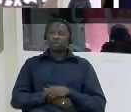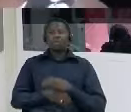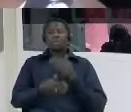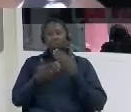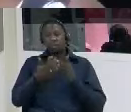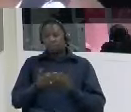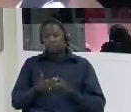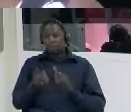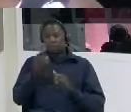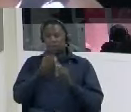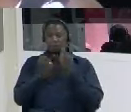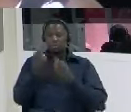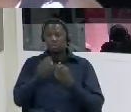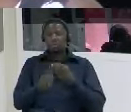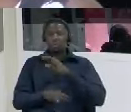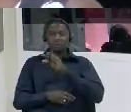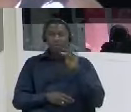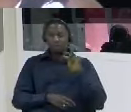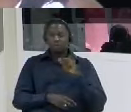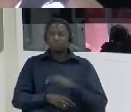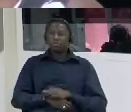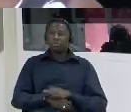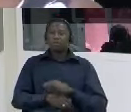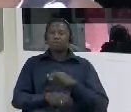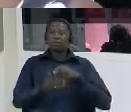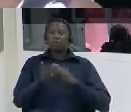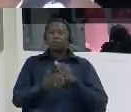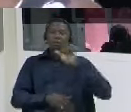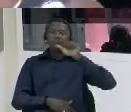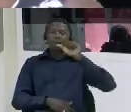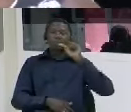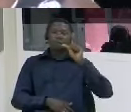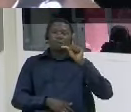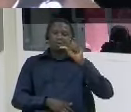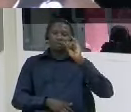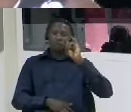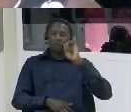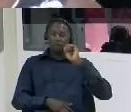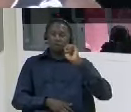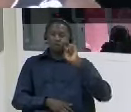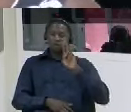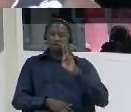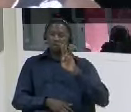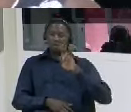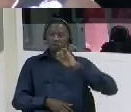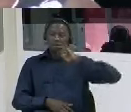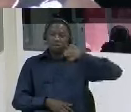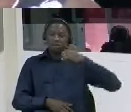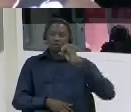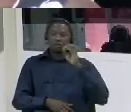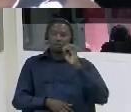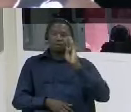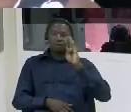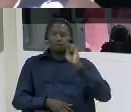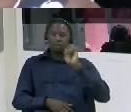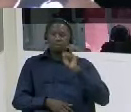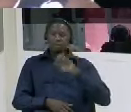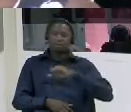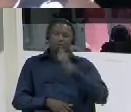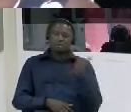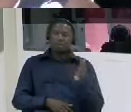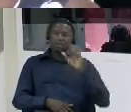a little job and who I'm serious and I'm serious yes and a job was the former accountant general